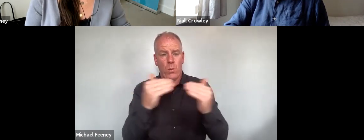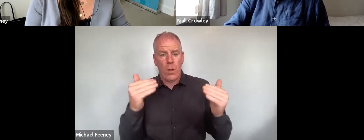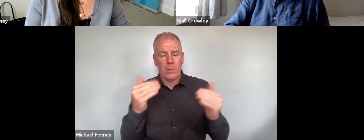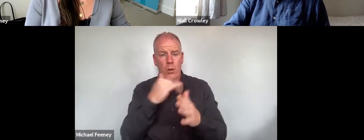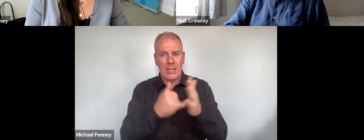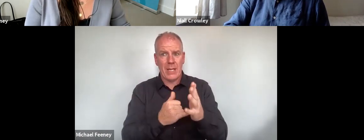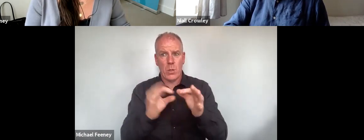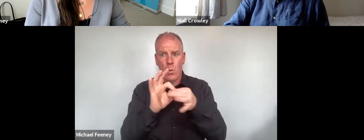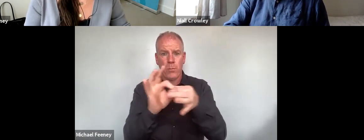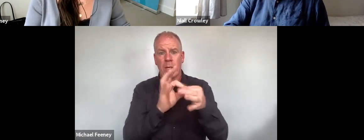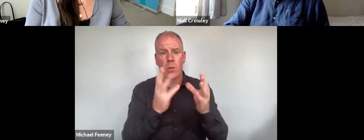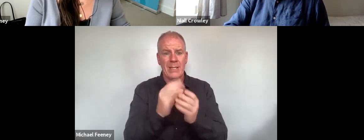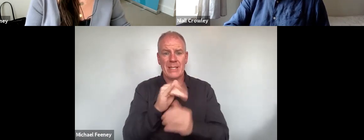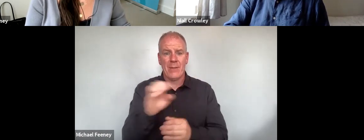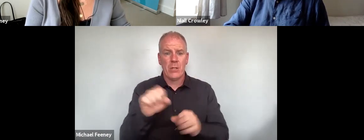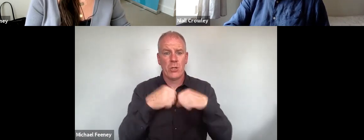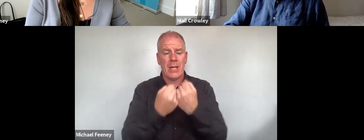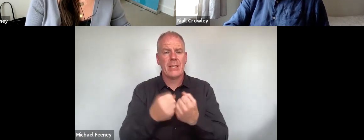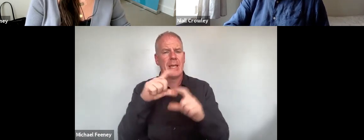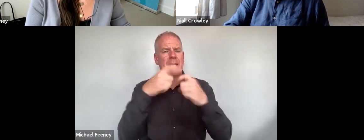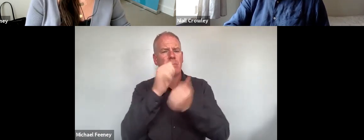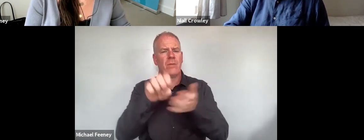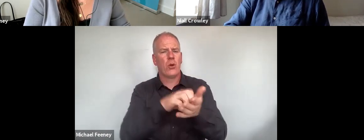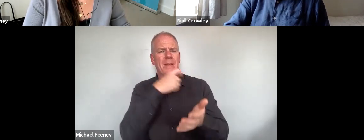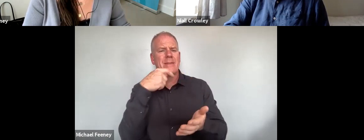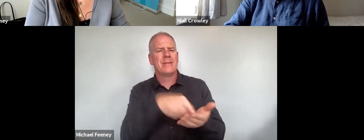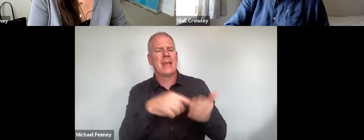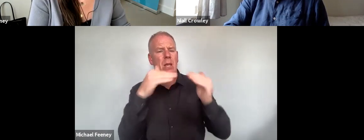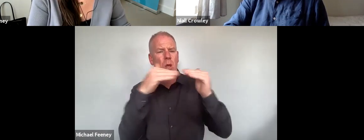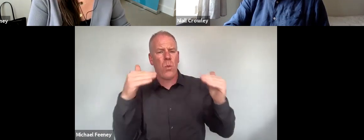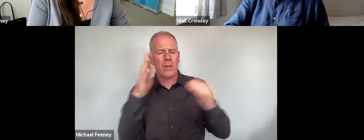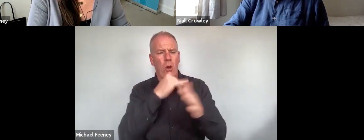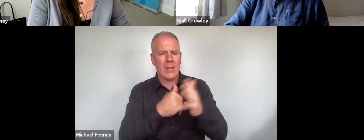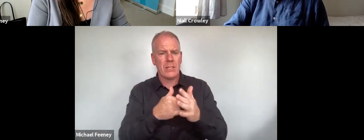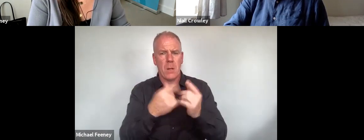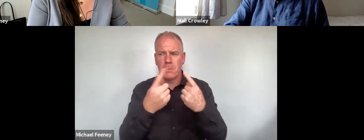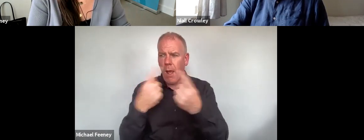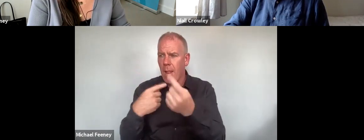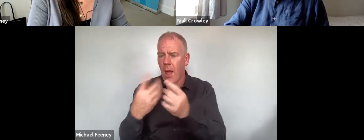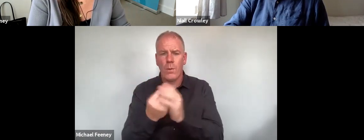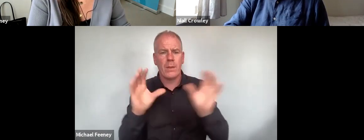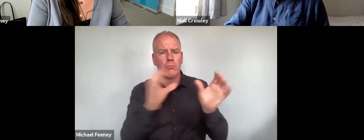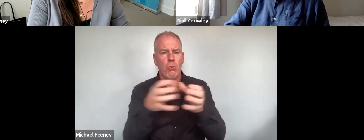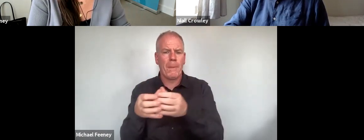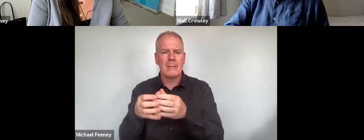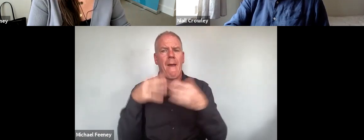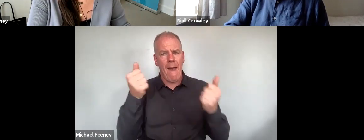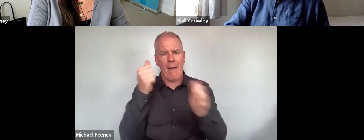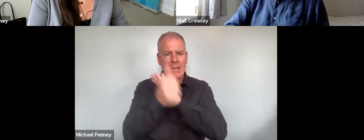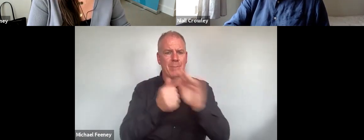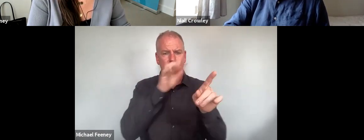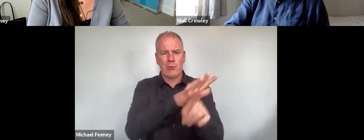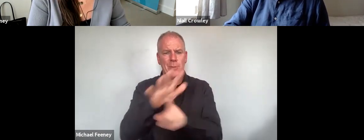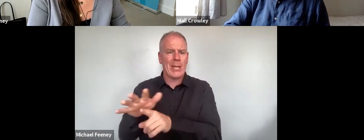society. The Council of Europe standard recommends that equality bodies build a continuous dialogue with groups experiencing discrimination and intolerance